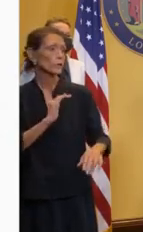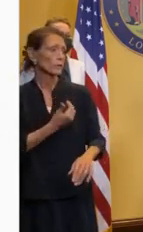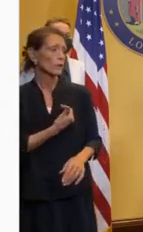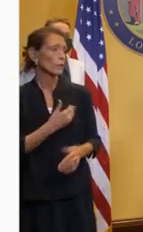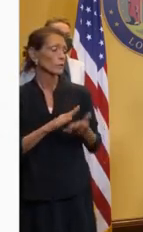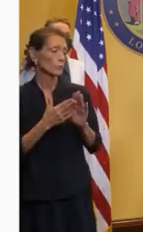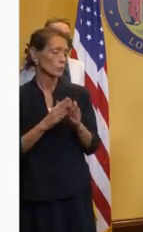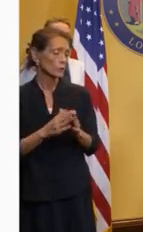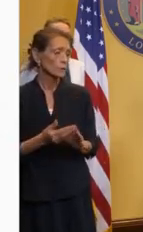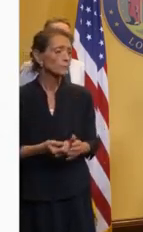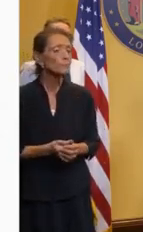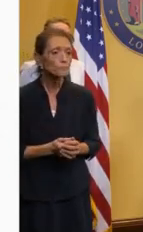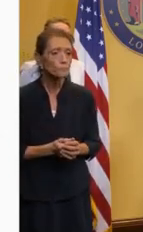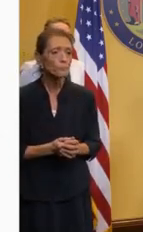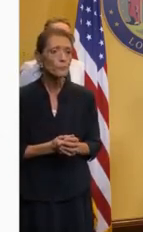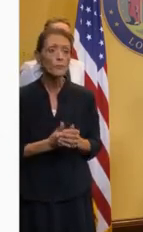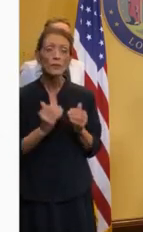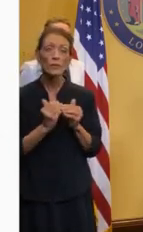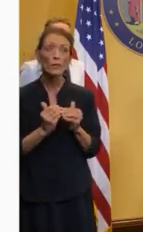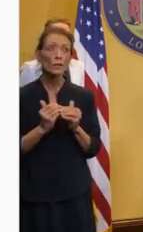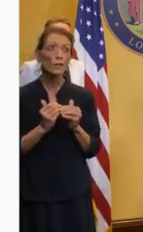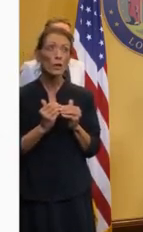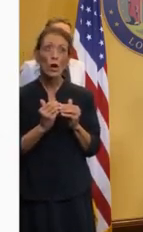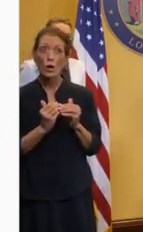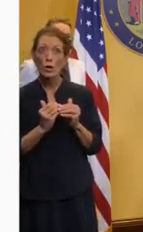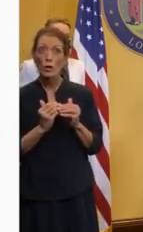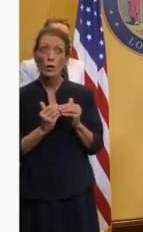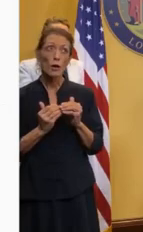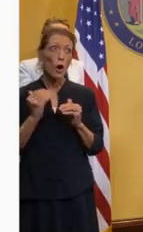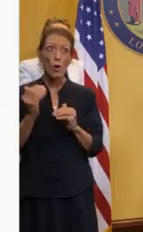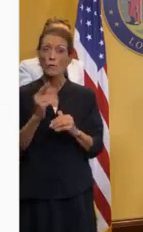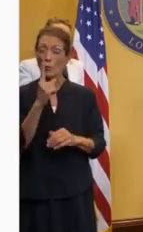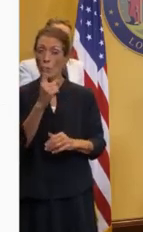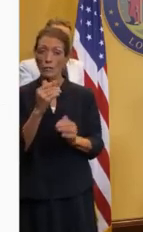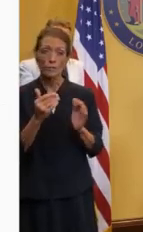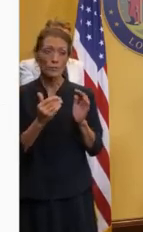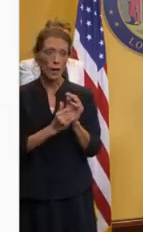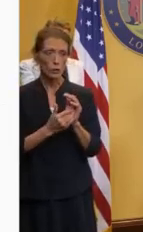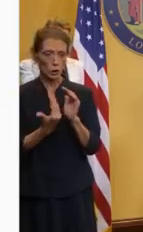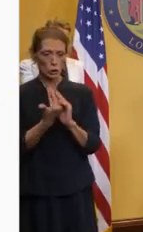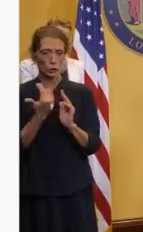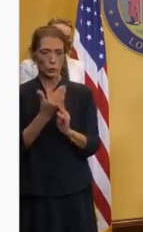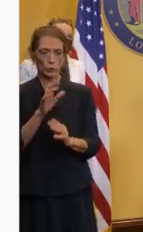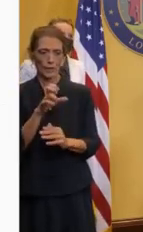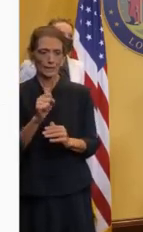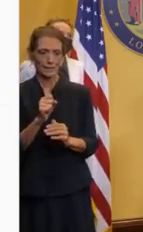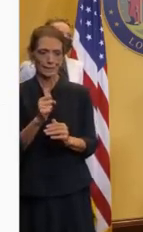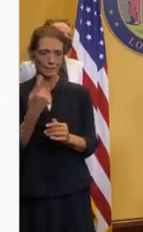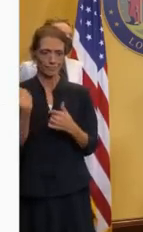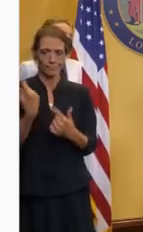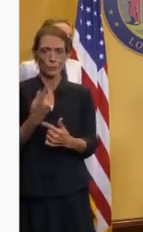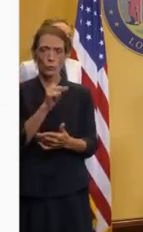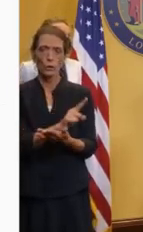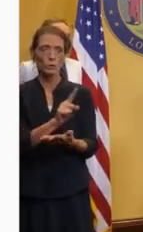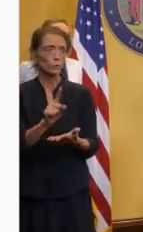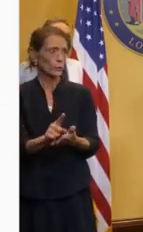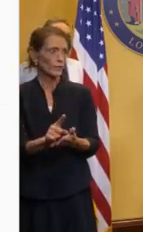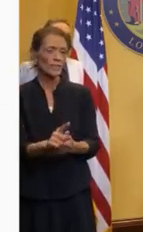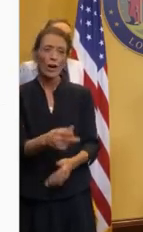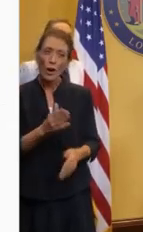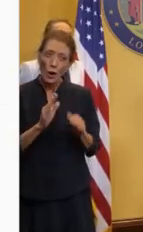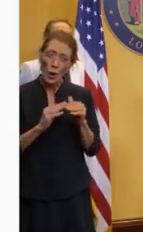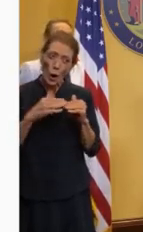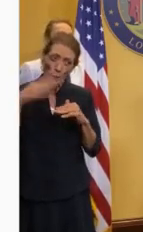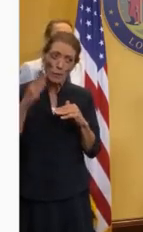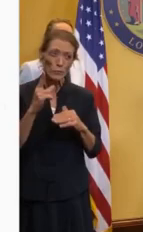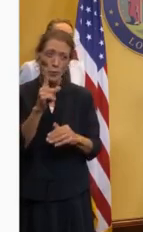community. Over 1,000 new cases in New Orleans just over this past week. Over